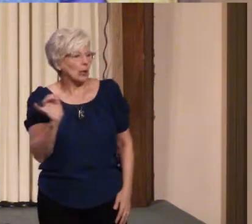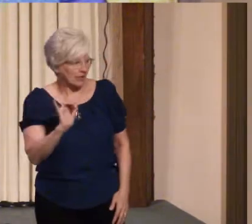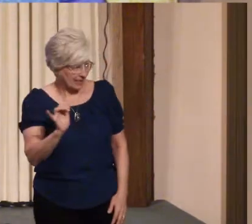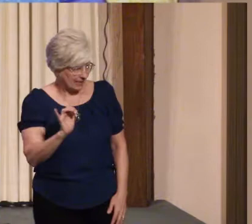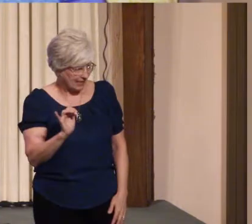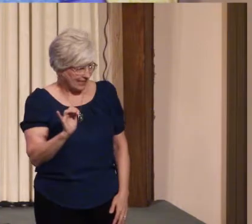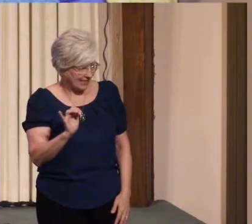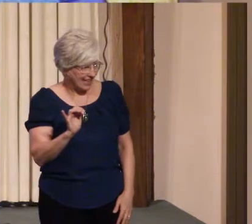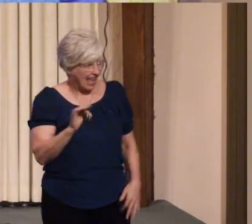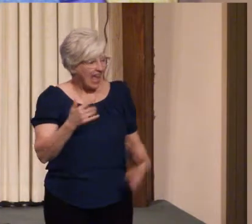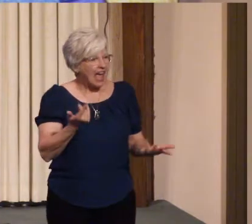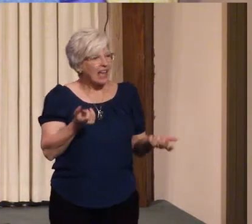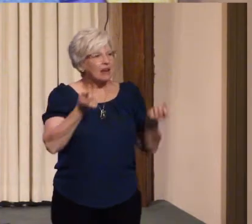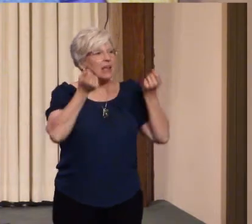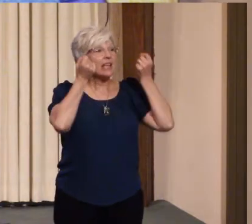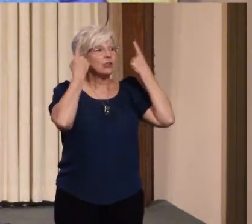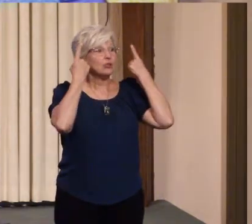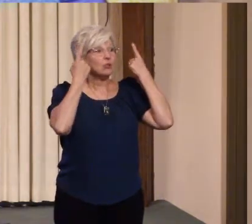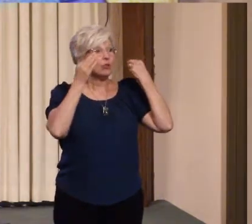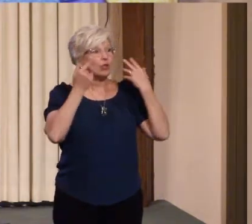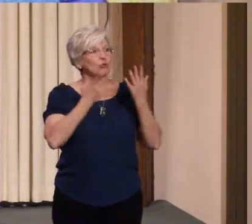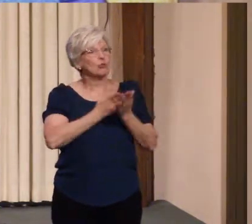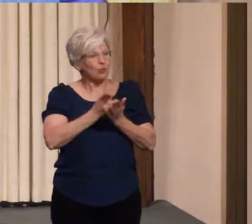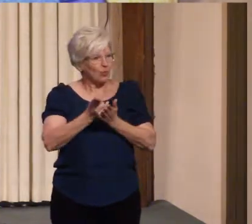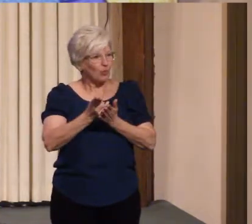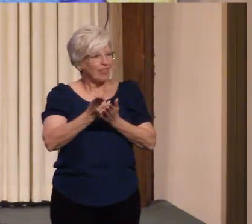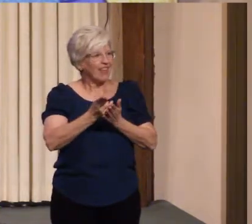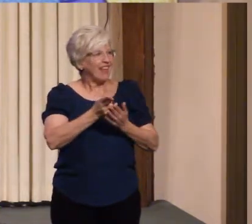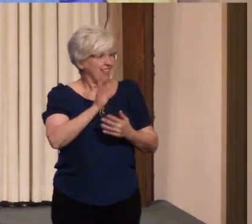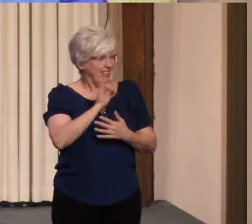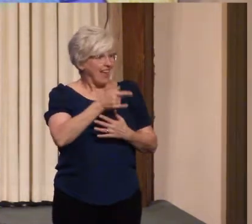that God is in fact behind all